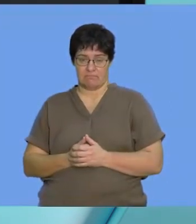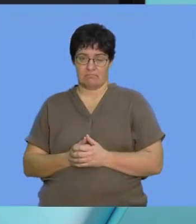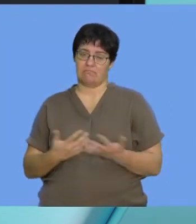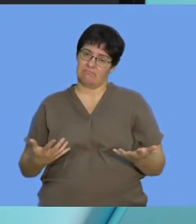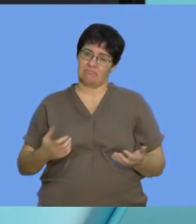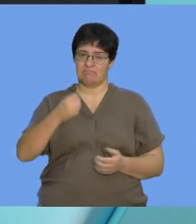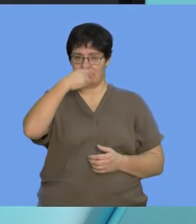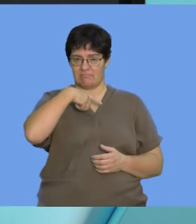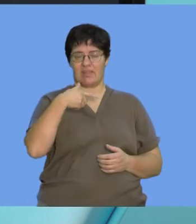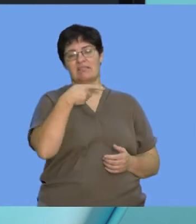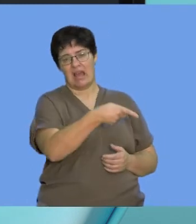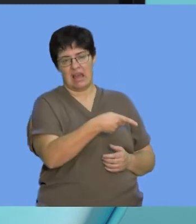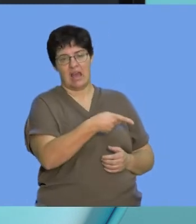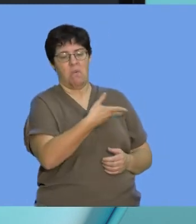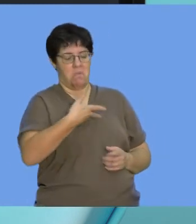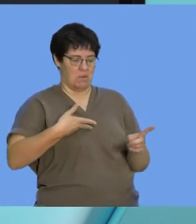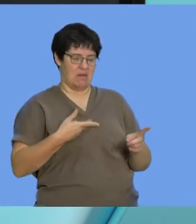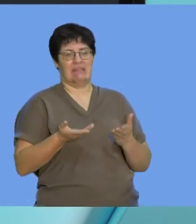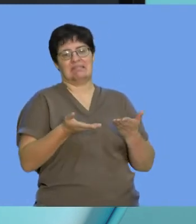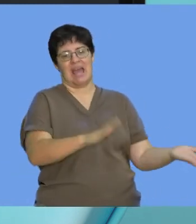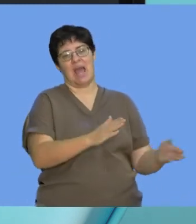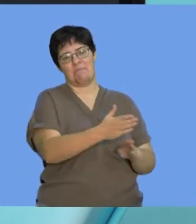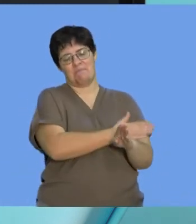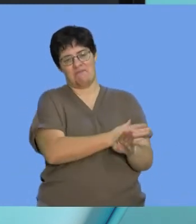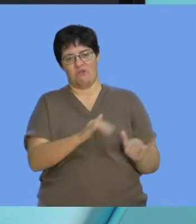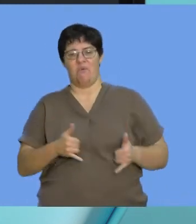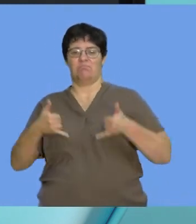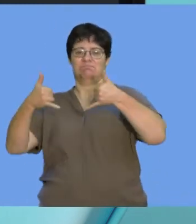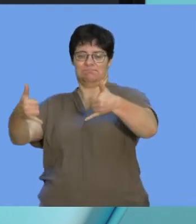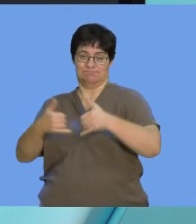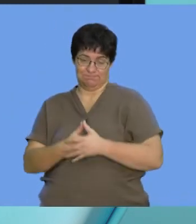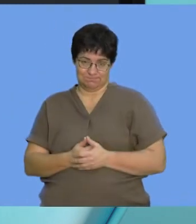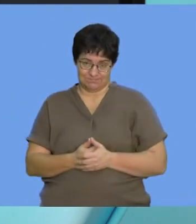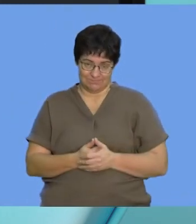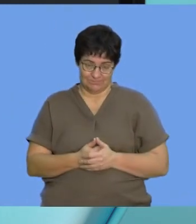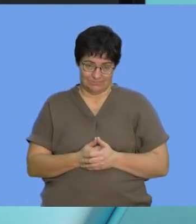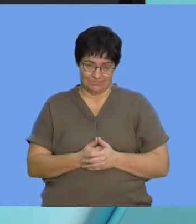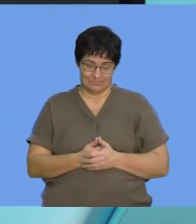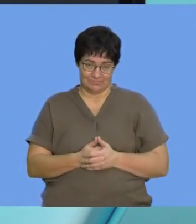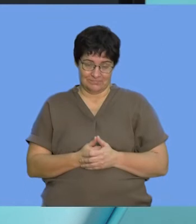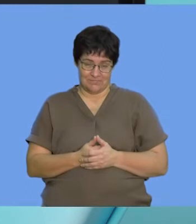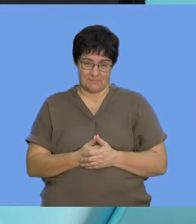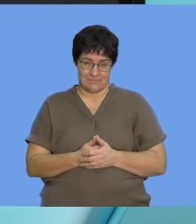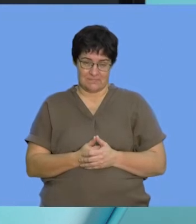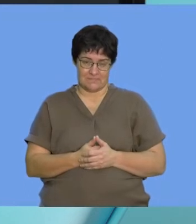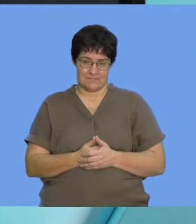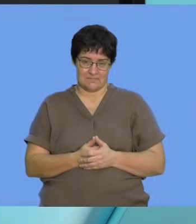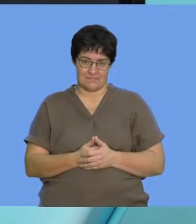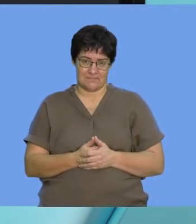Sadly, Rosen Franklin had passed on before this Nobel Prize was awarded to Francis Creek and Watson.